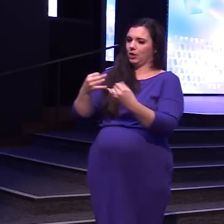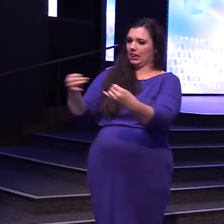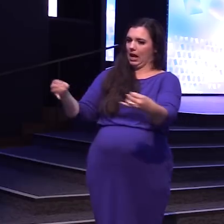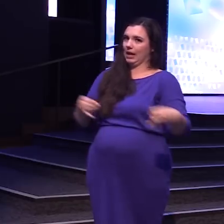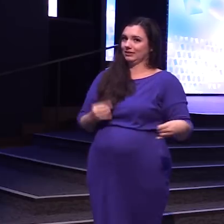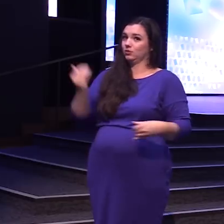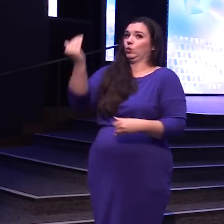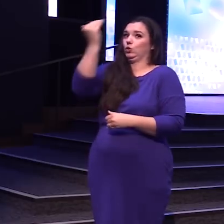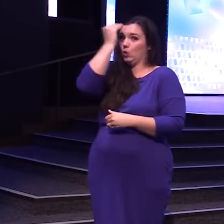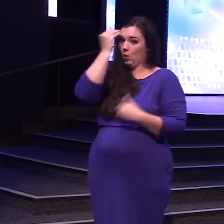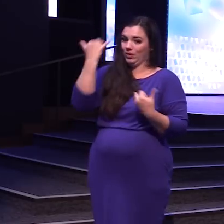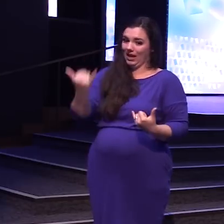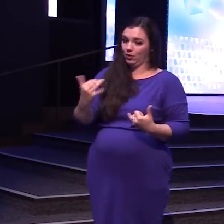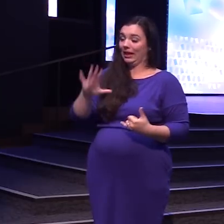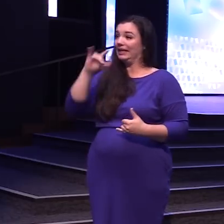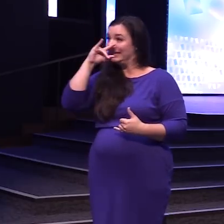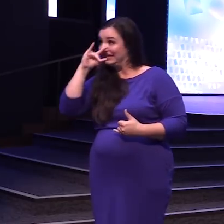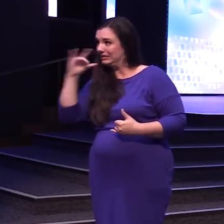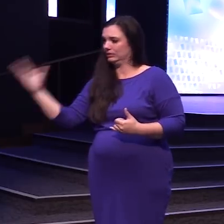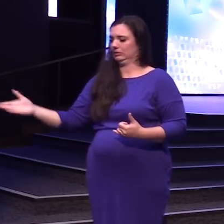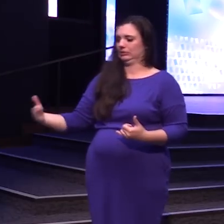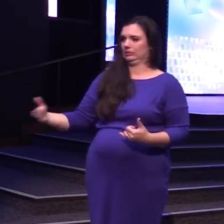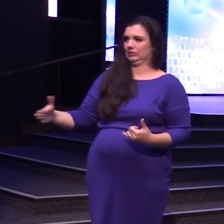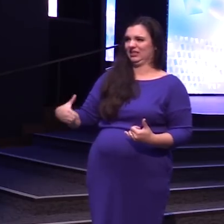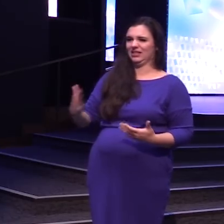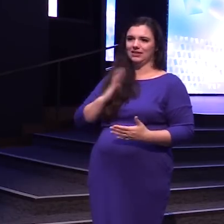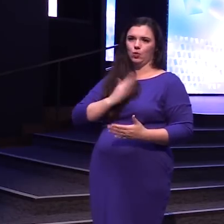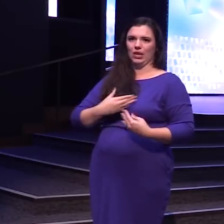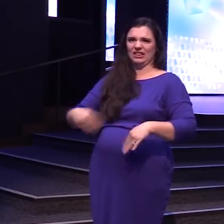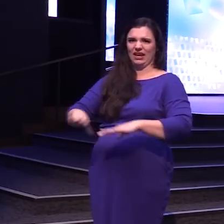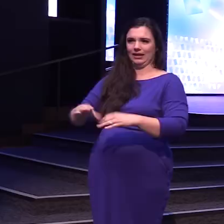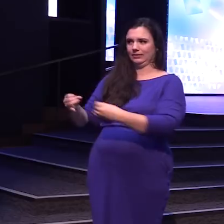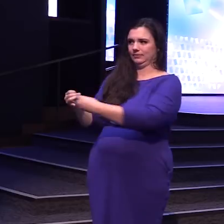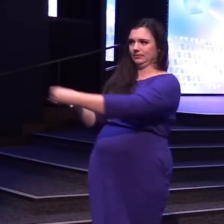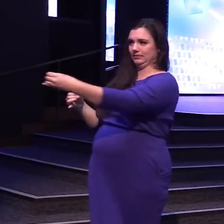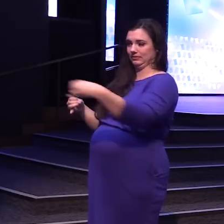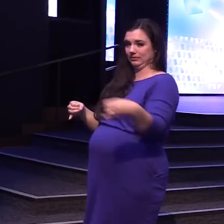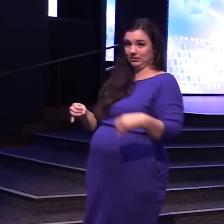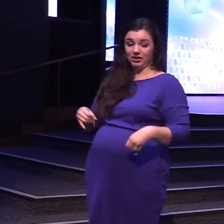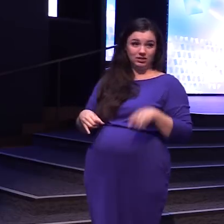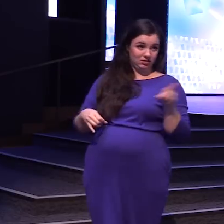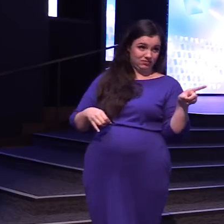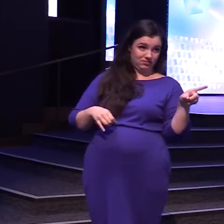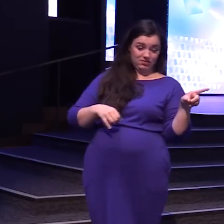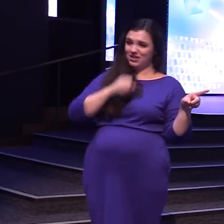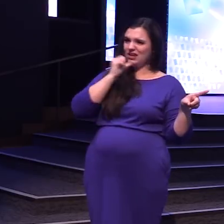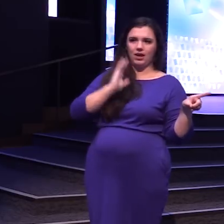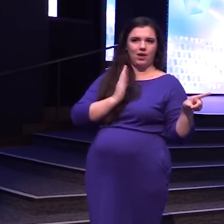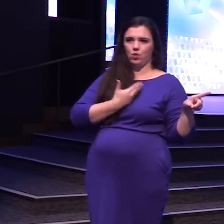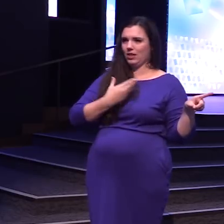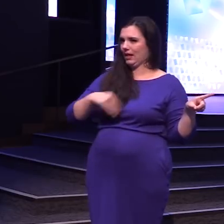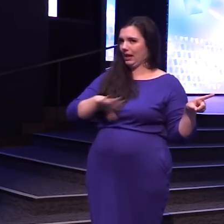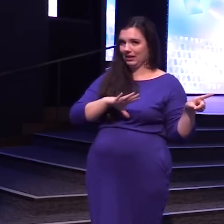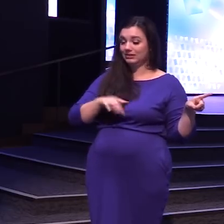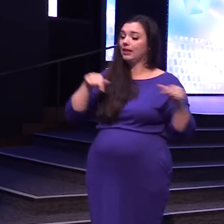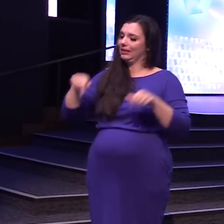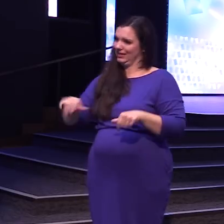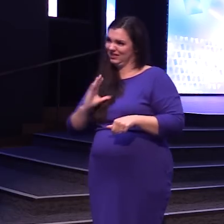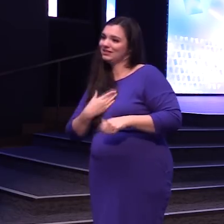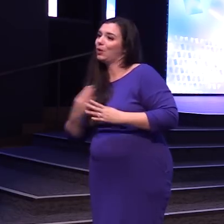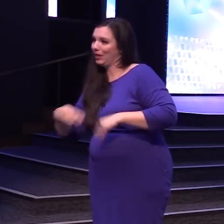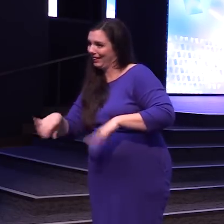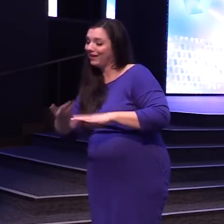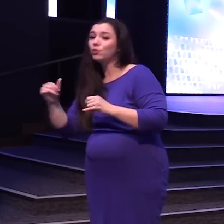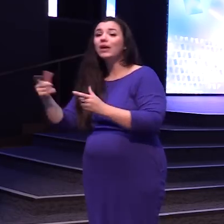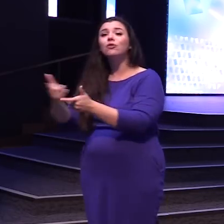You know We're like Kids Right here This is our land That over there Not our land This is our land